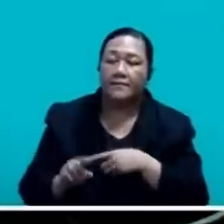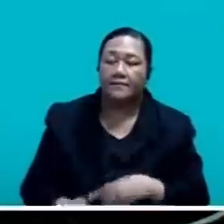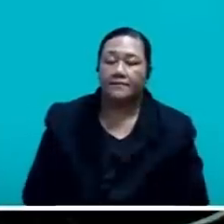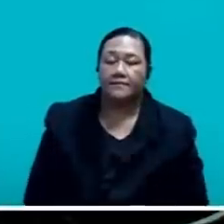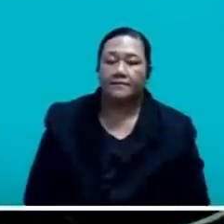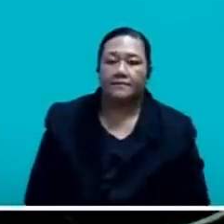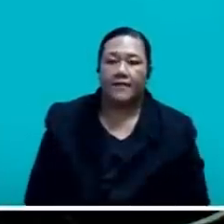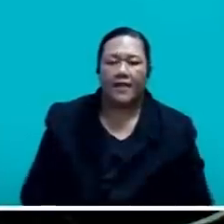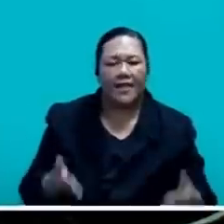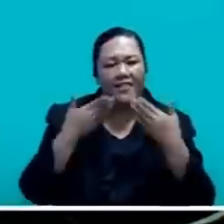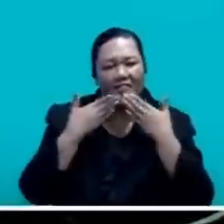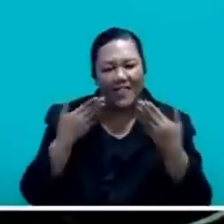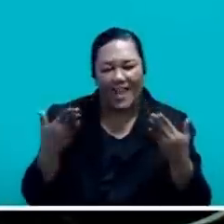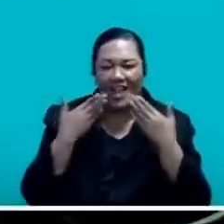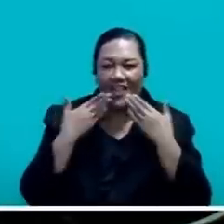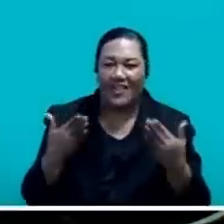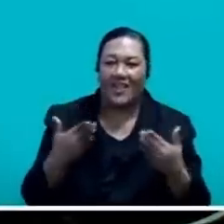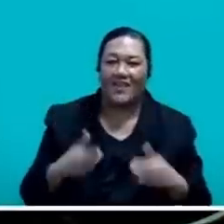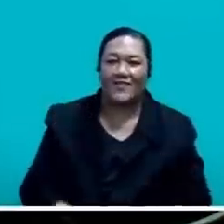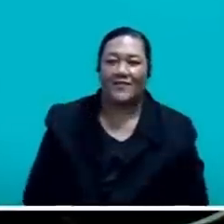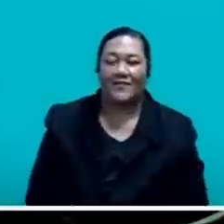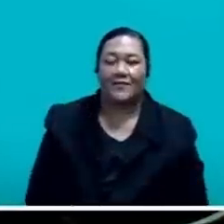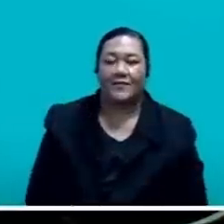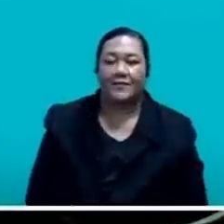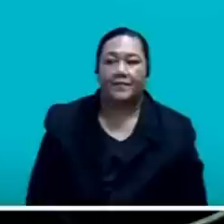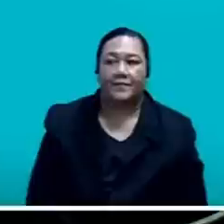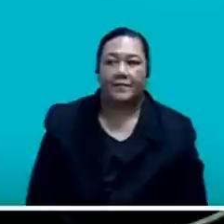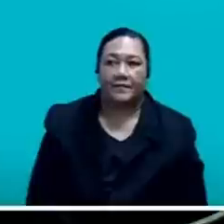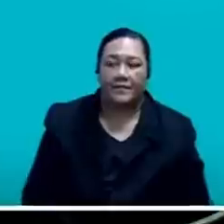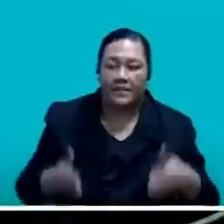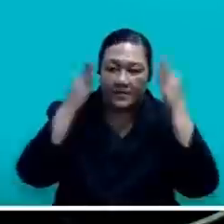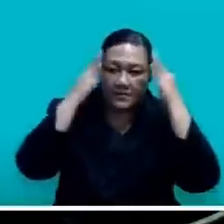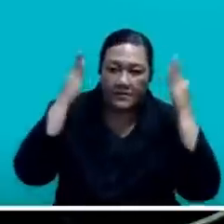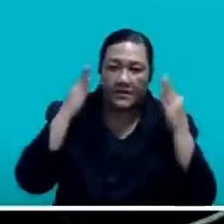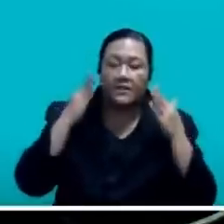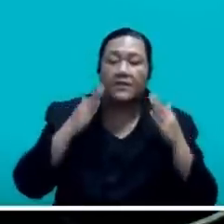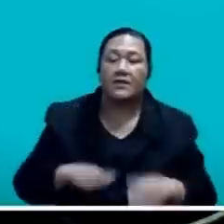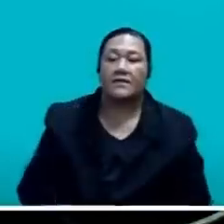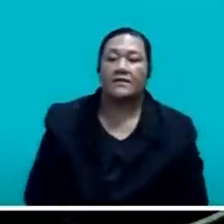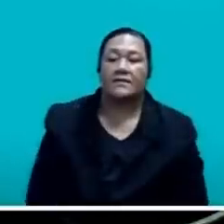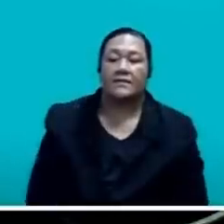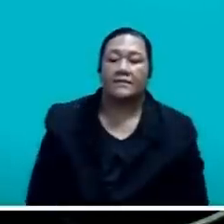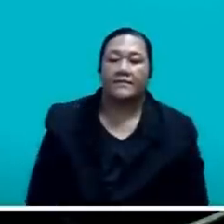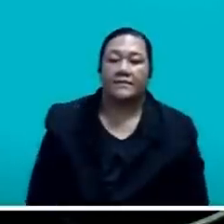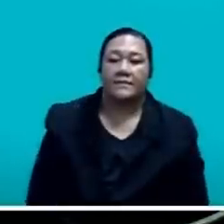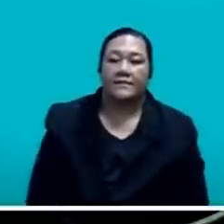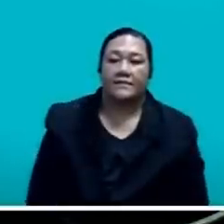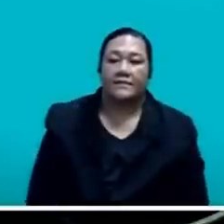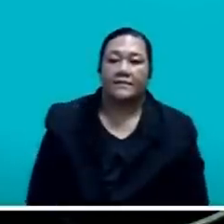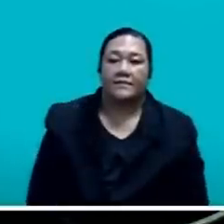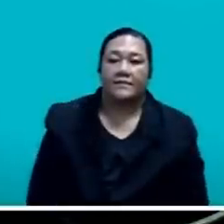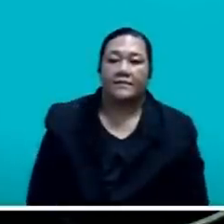Thank you, Mr. Speaker. I want to especially…